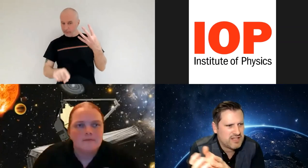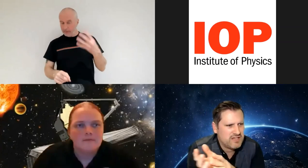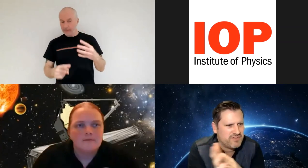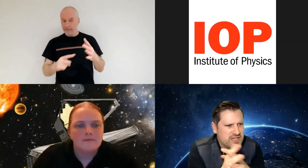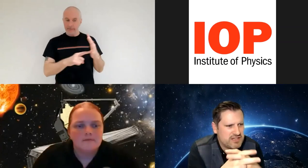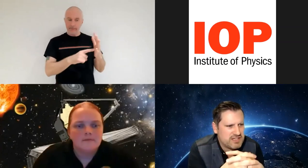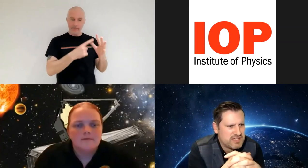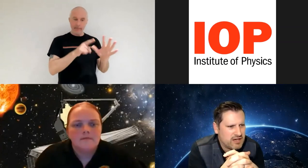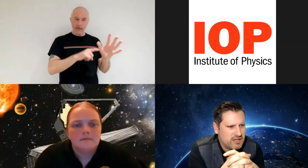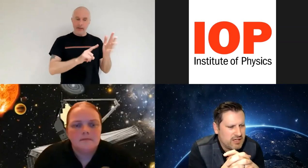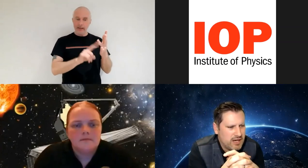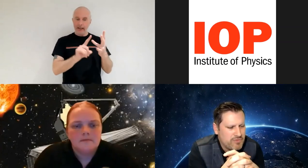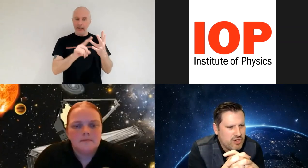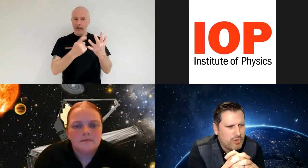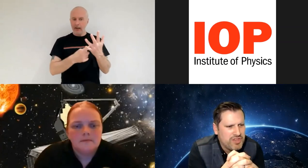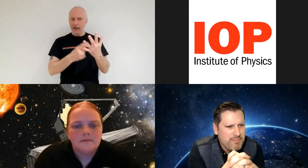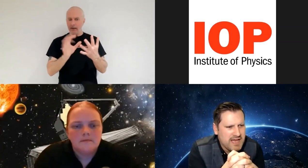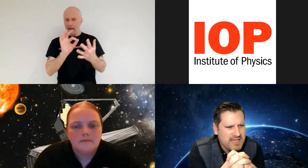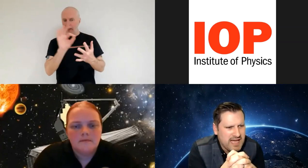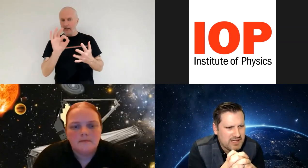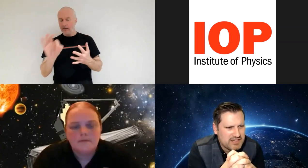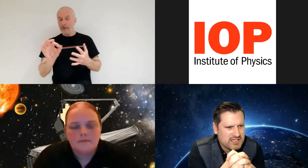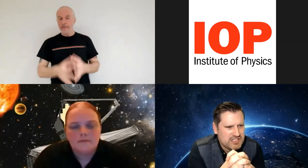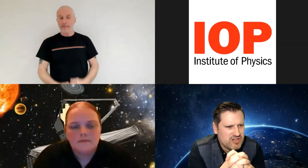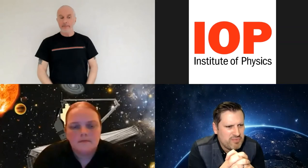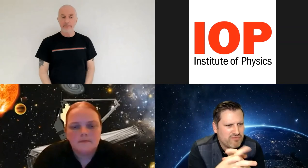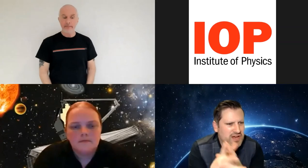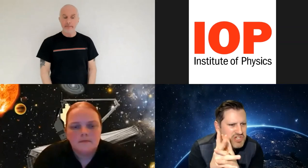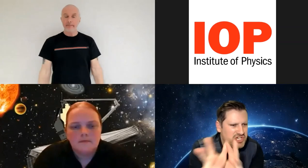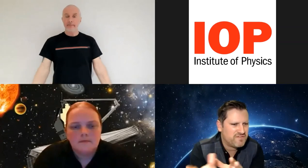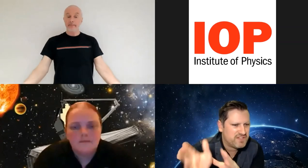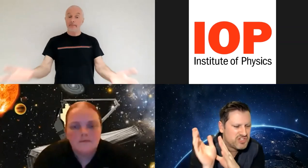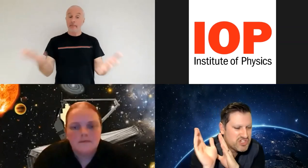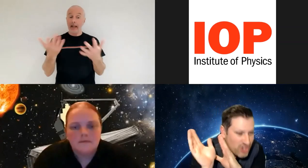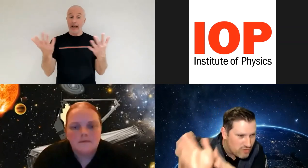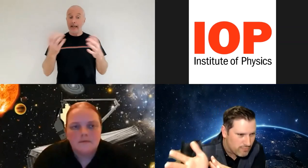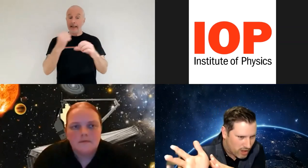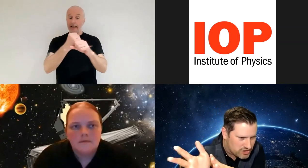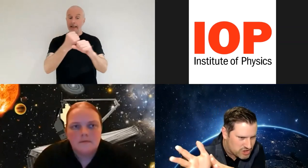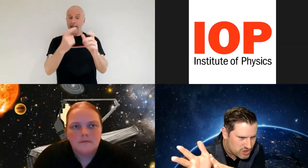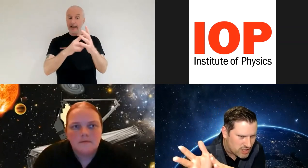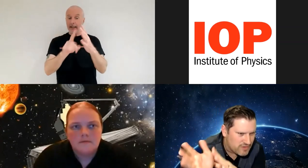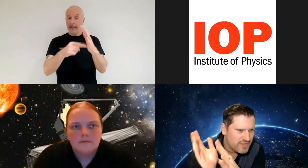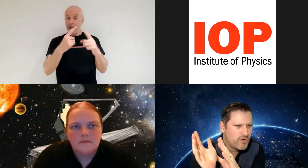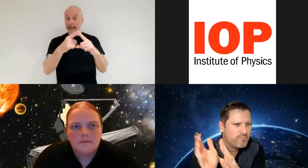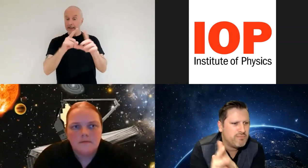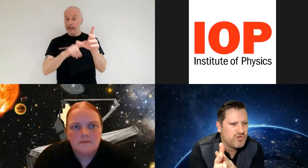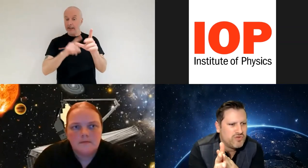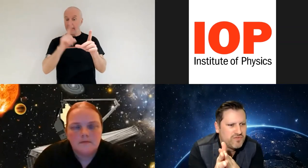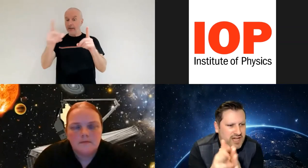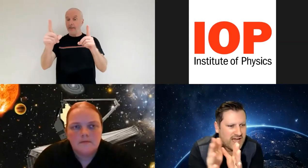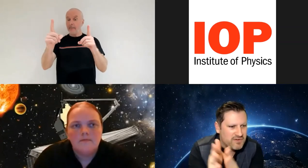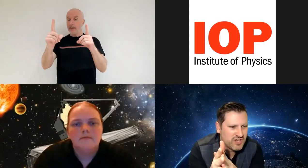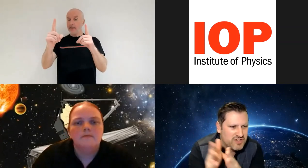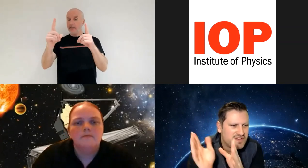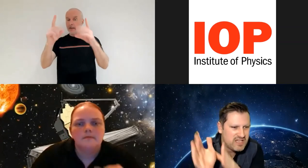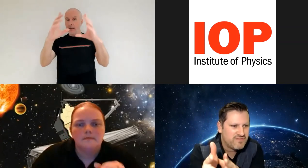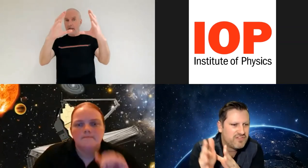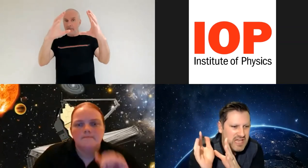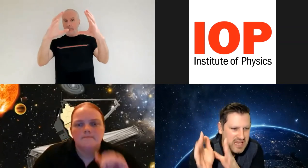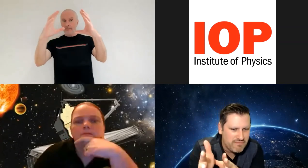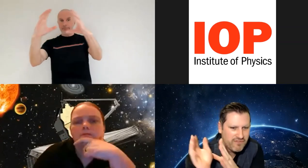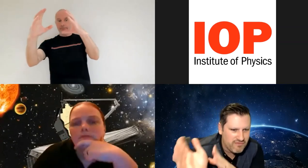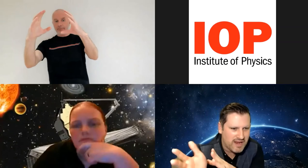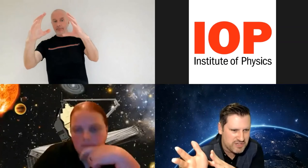is asking thank you for sending this in taylor would there be any galaxies that have been red shifted so much that they would be moved outside of